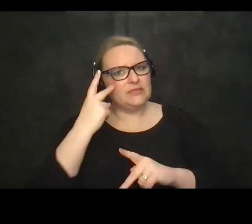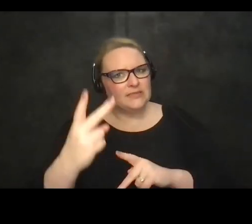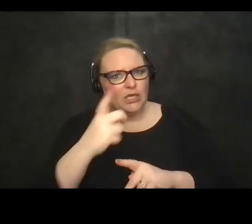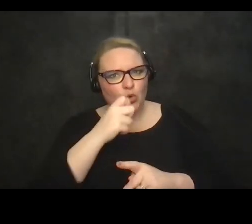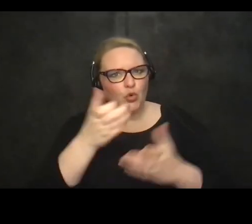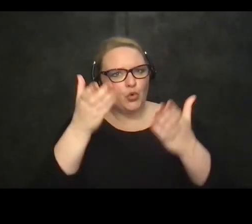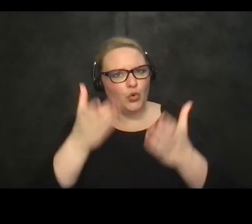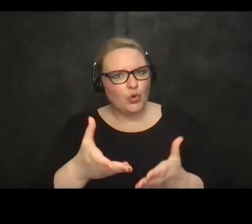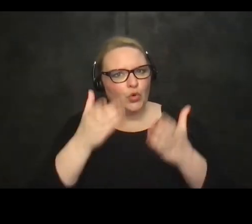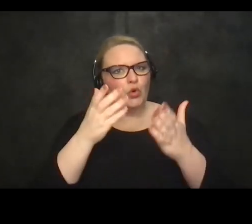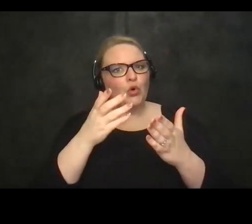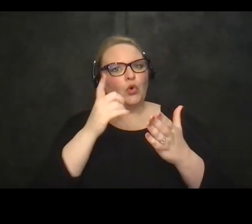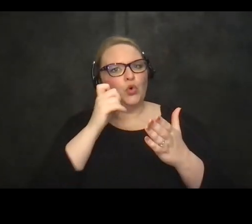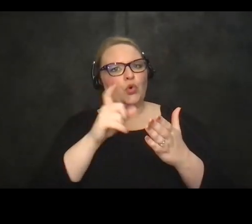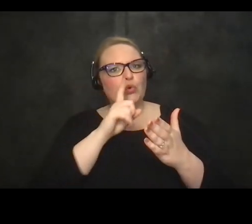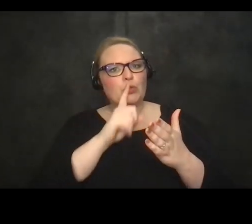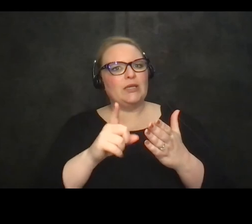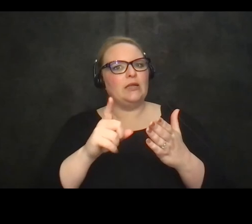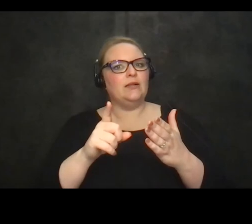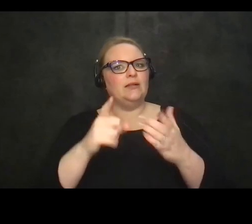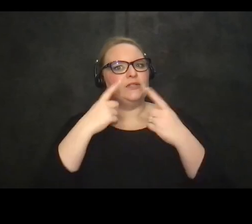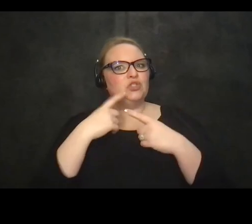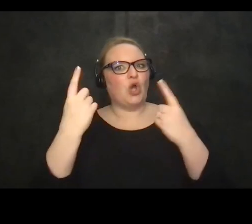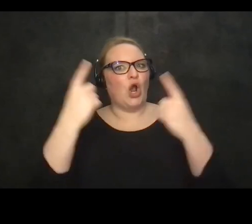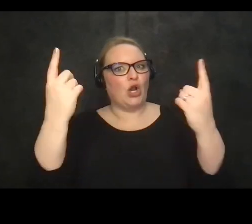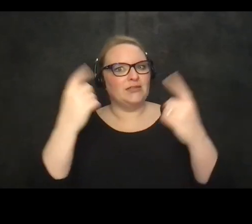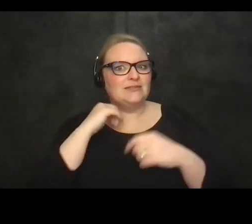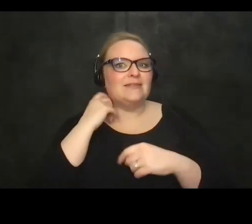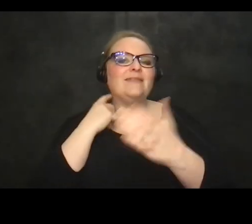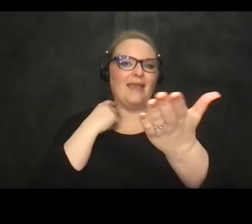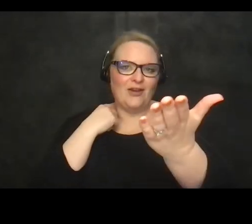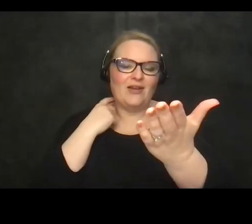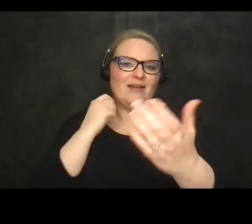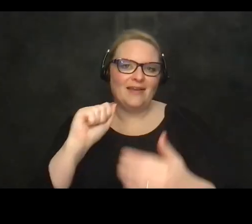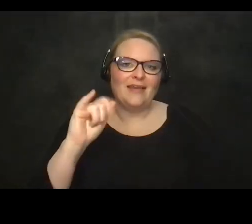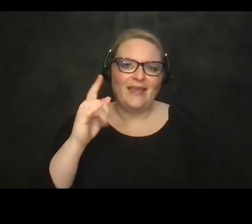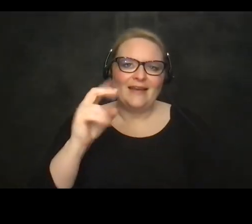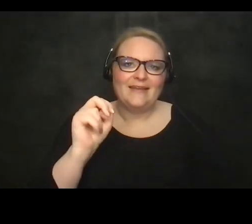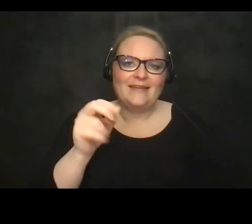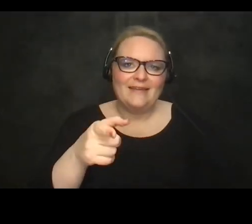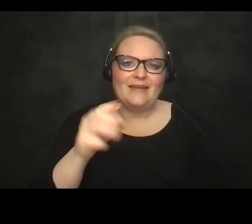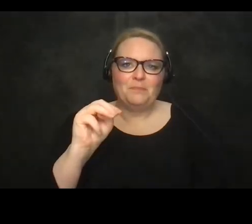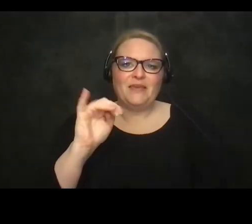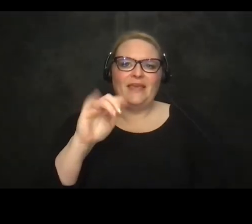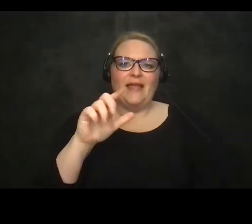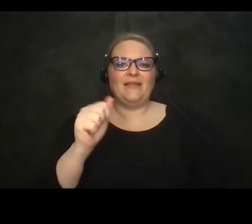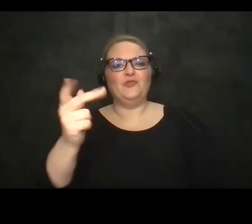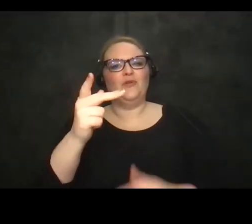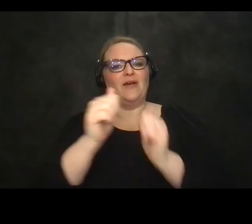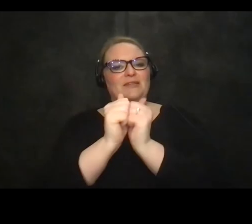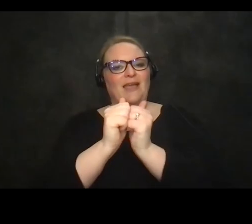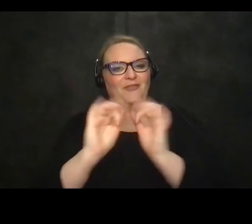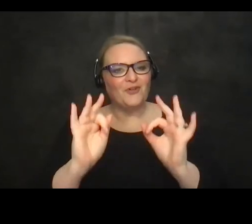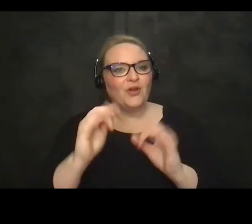who who the real stars of this show work and uh there's aiden and michaela together so uh